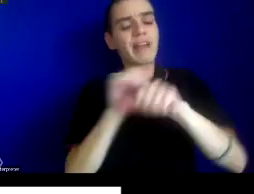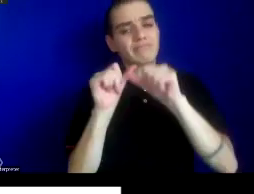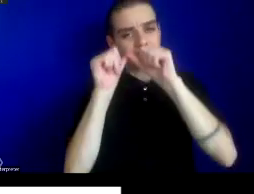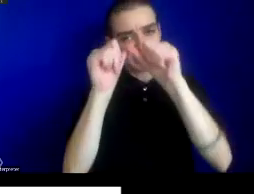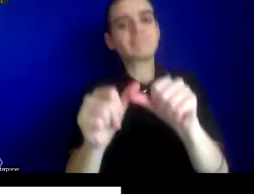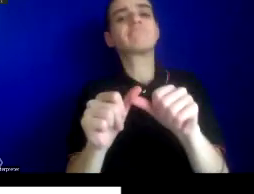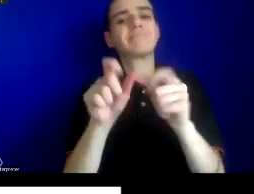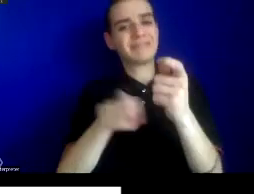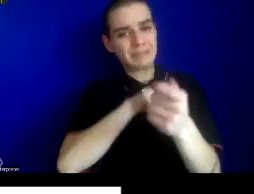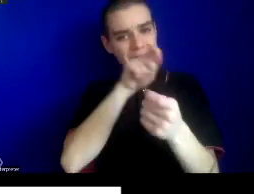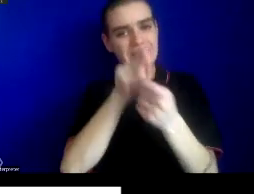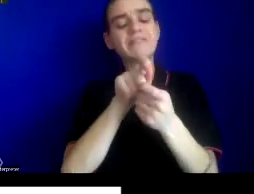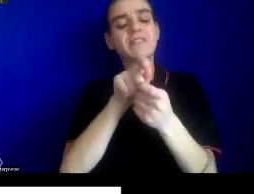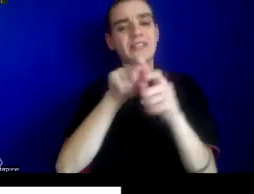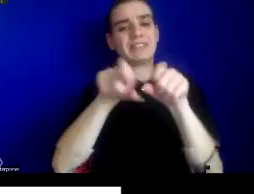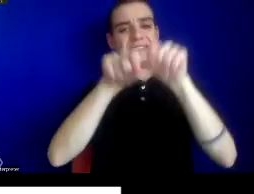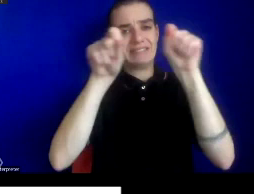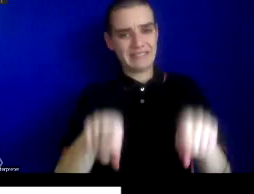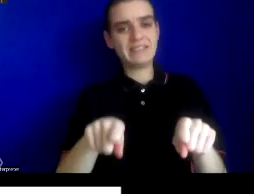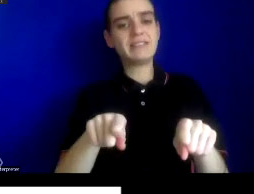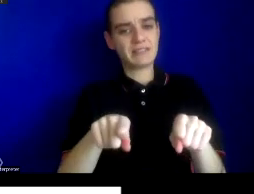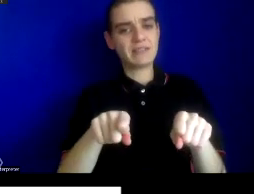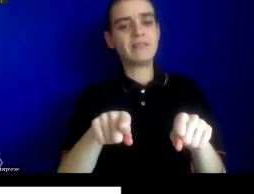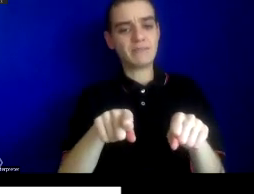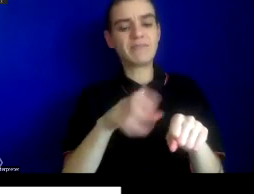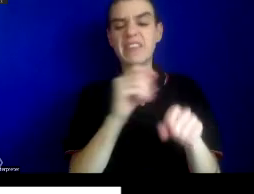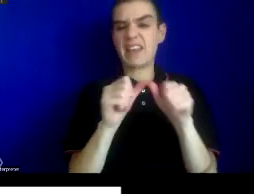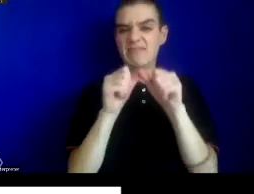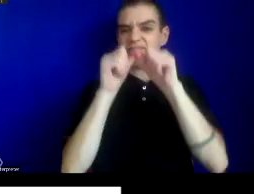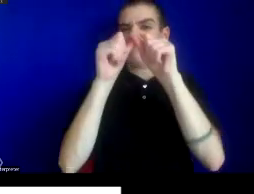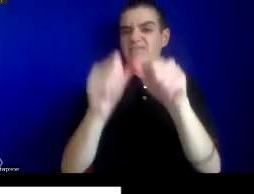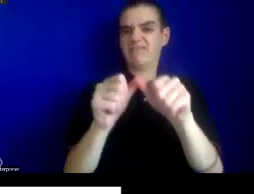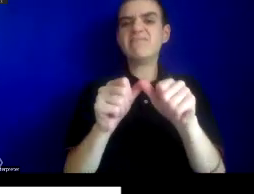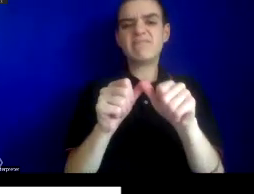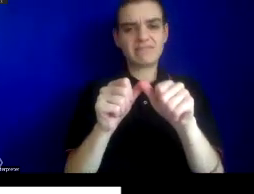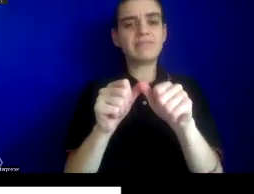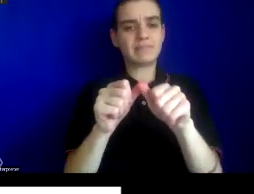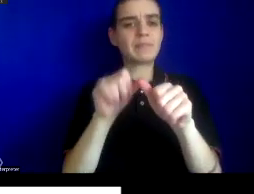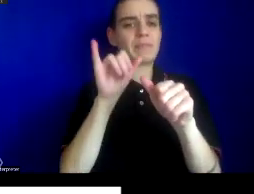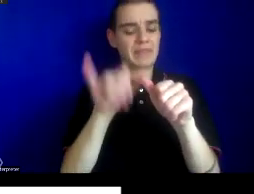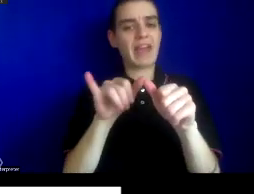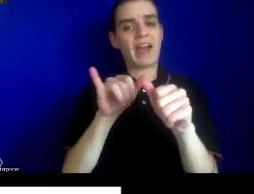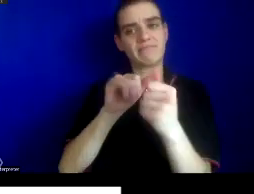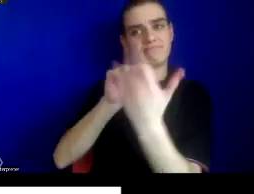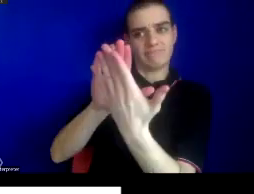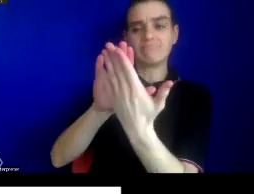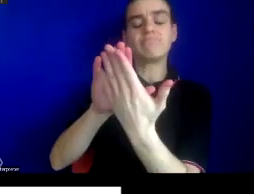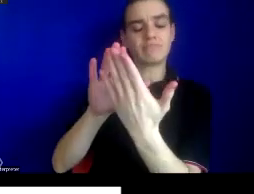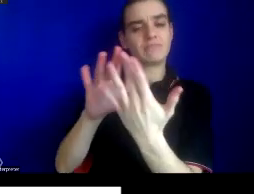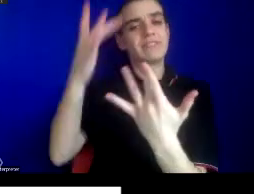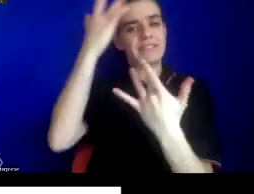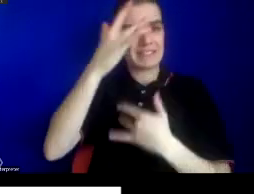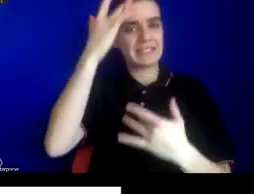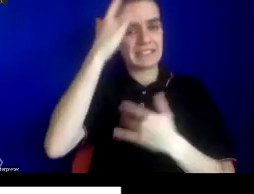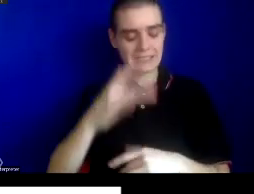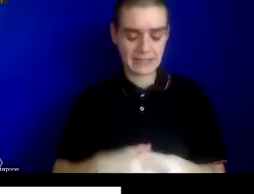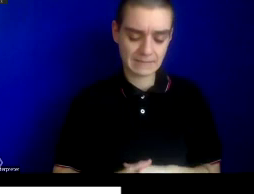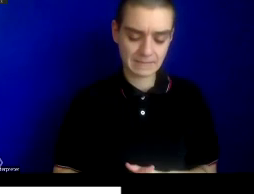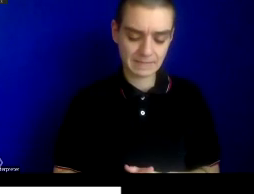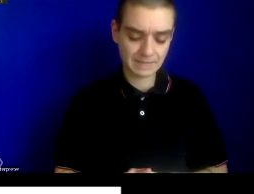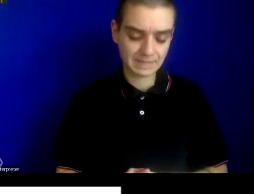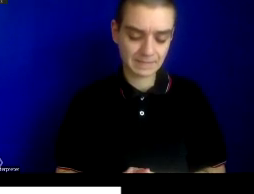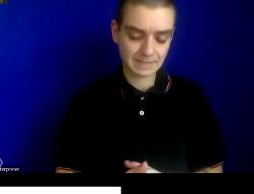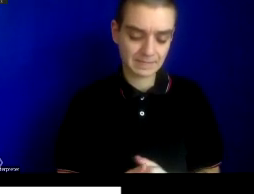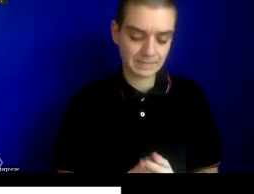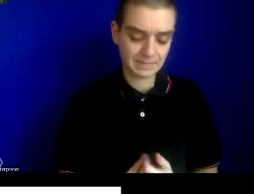system of relation upon the world and maintaining that order in opposition to the threat of certain infectious diseases that might upset that